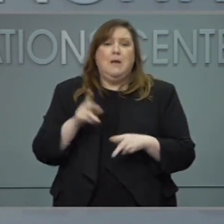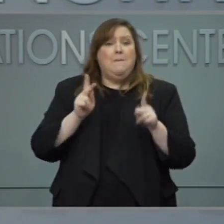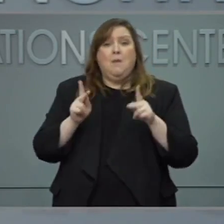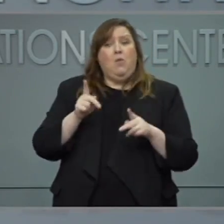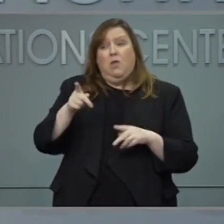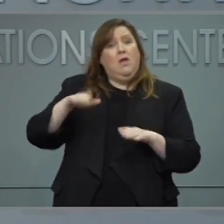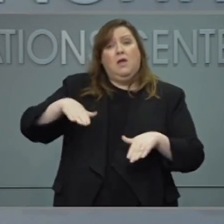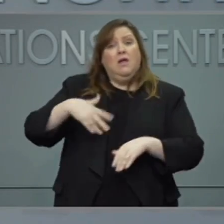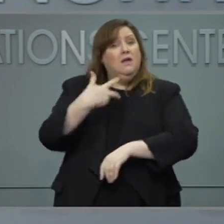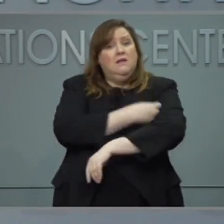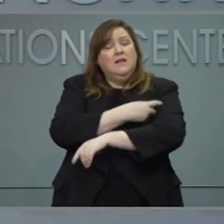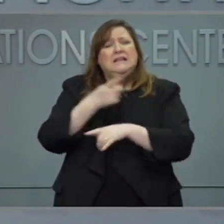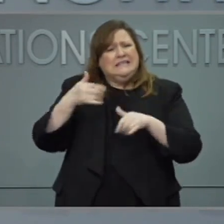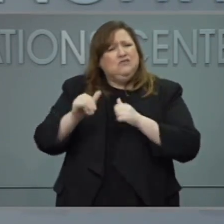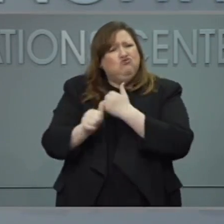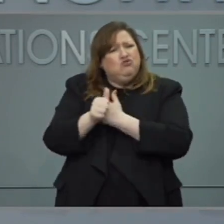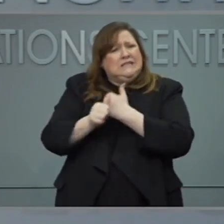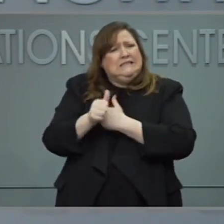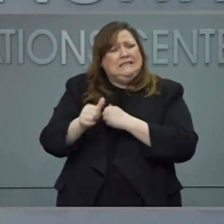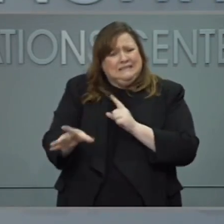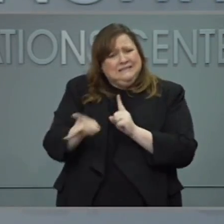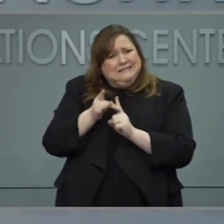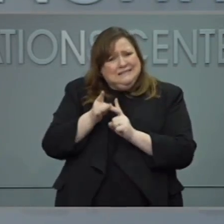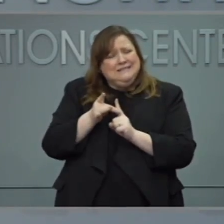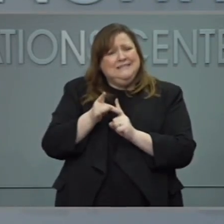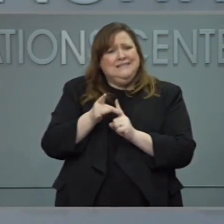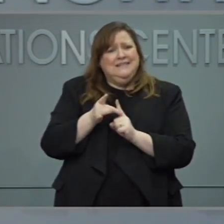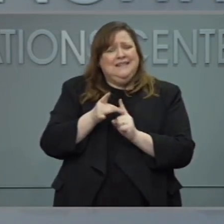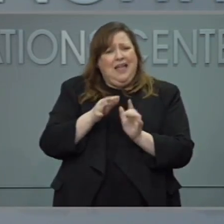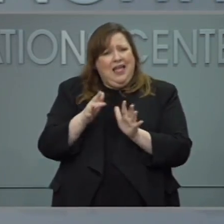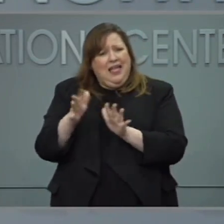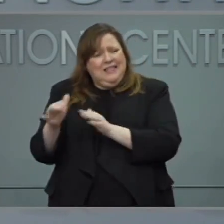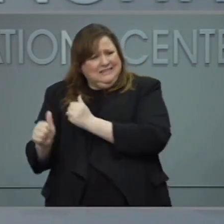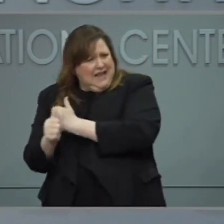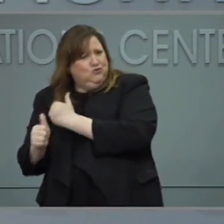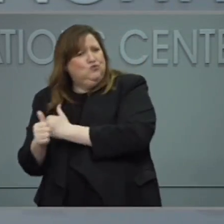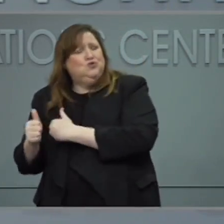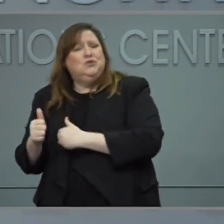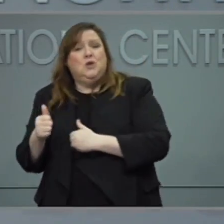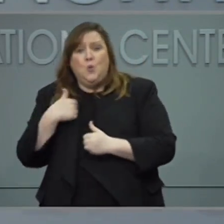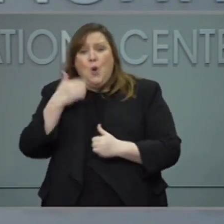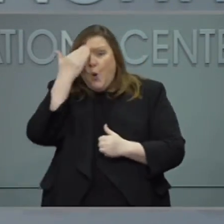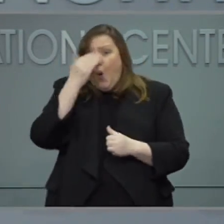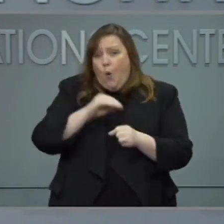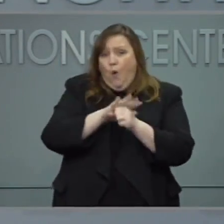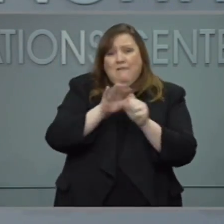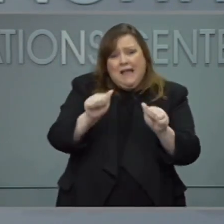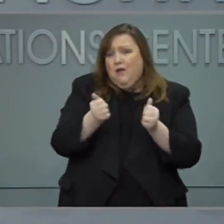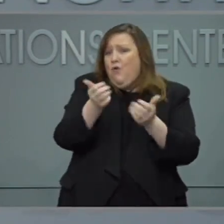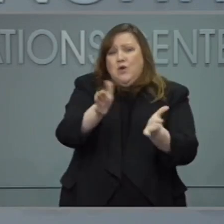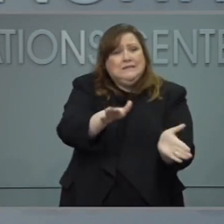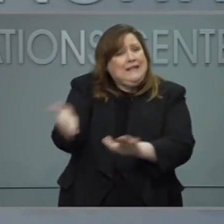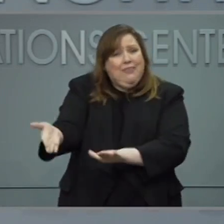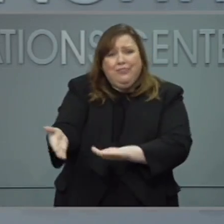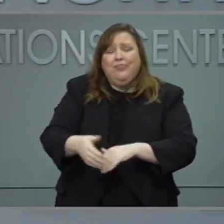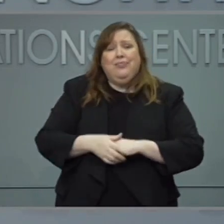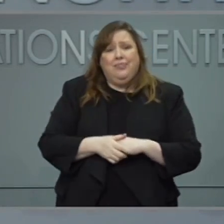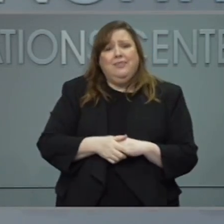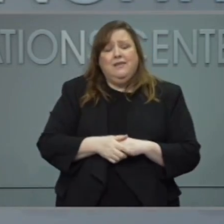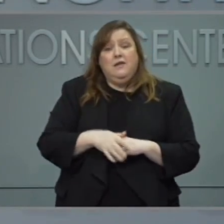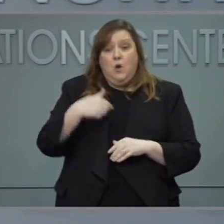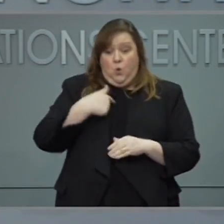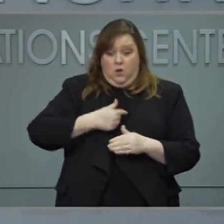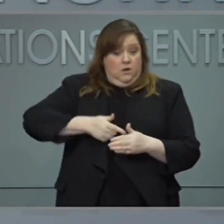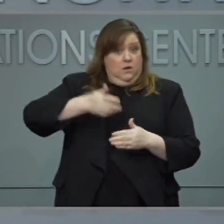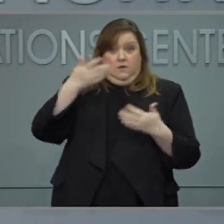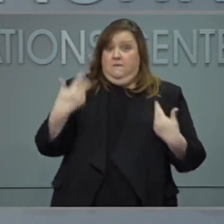still at risk of getting COVID. COVID. And we know that this disease can be deadly. So no, we are not at the